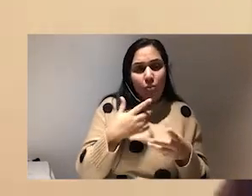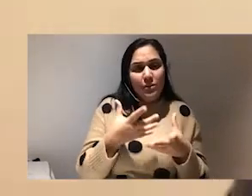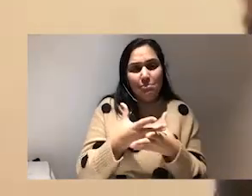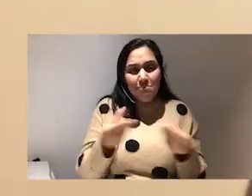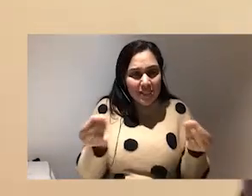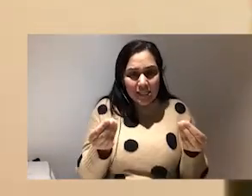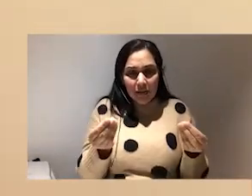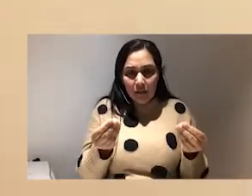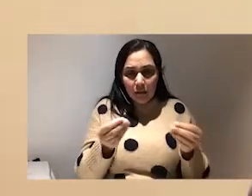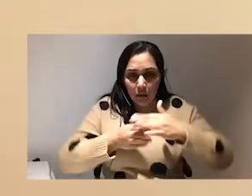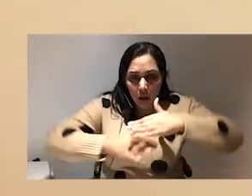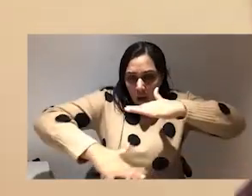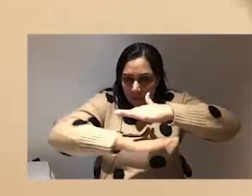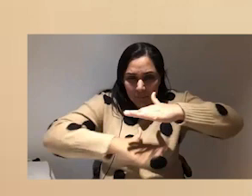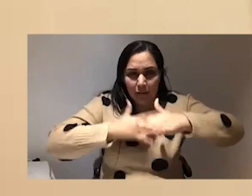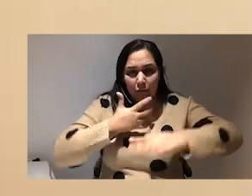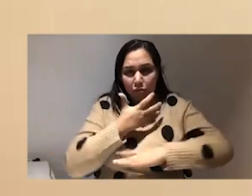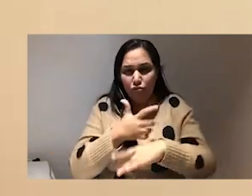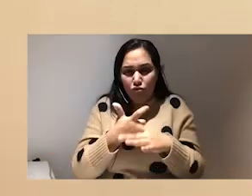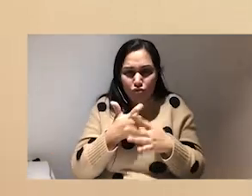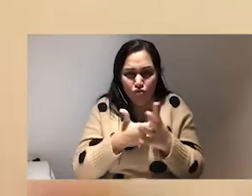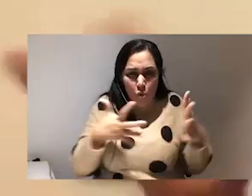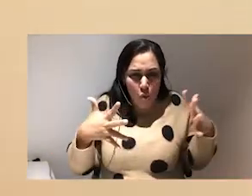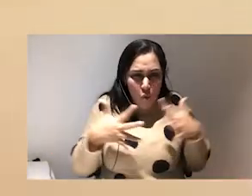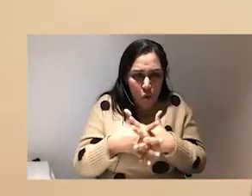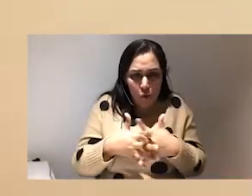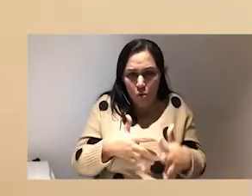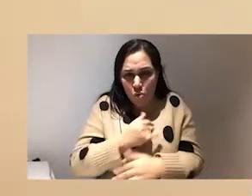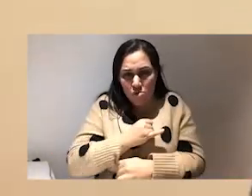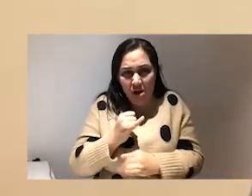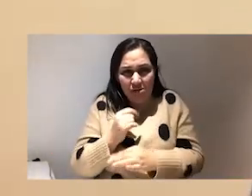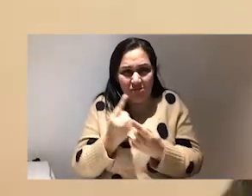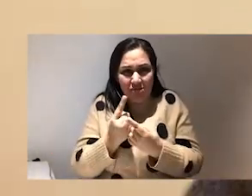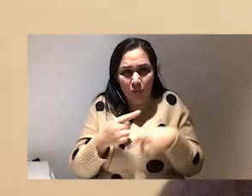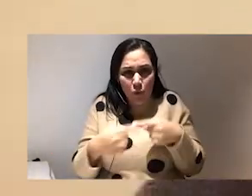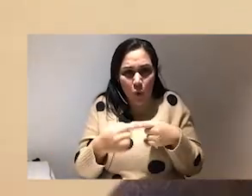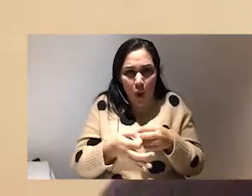real nasty stuff that we were seeing online. That's why I wrote the book.